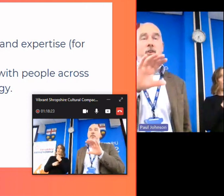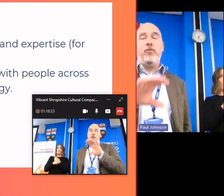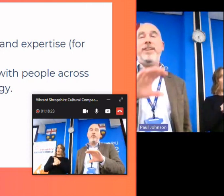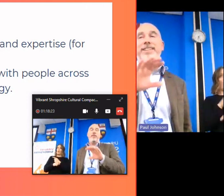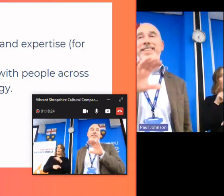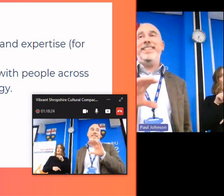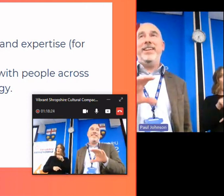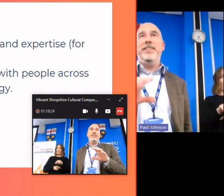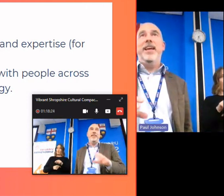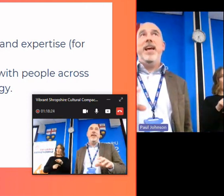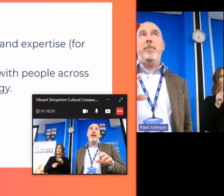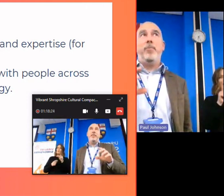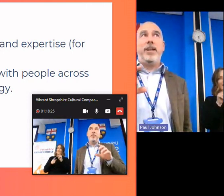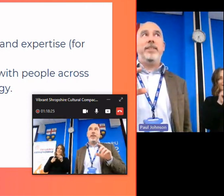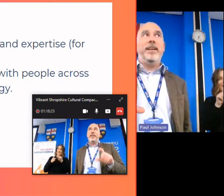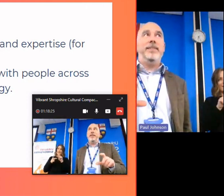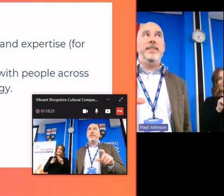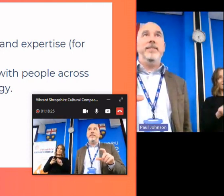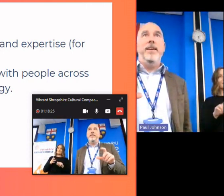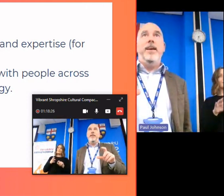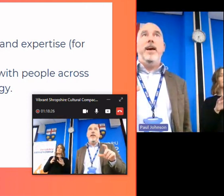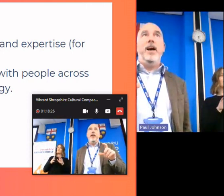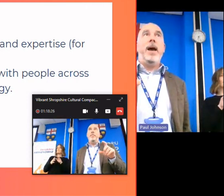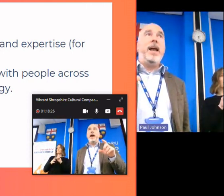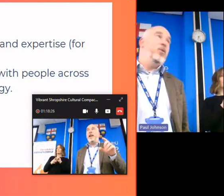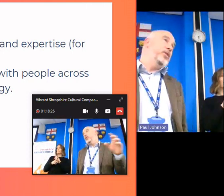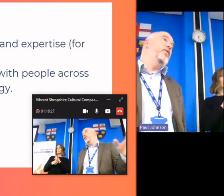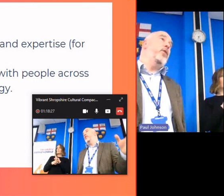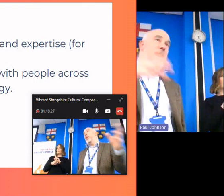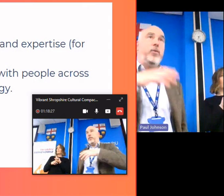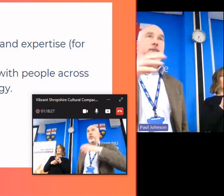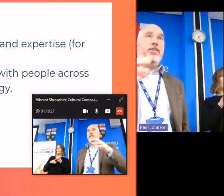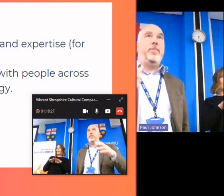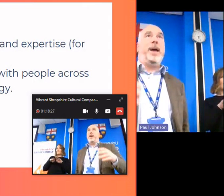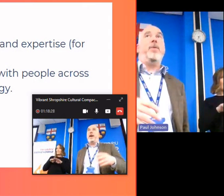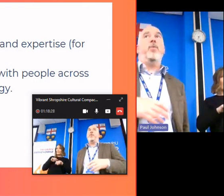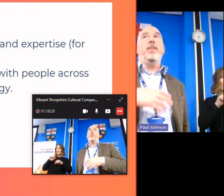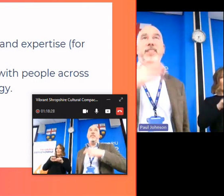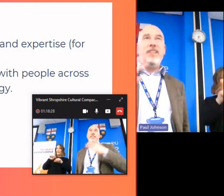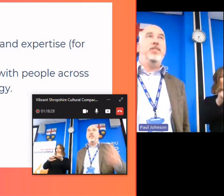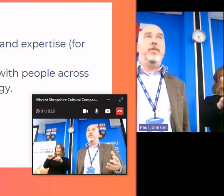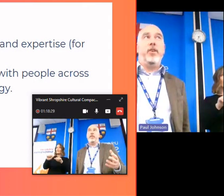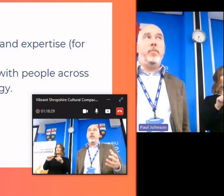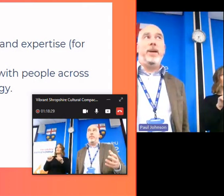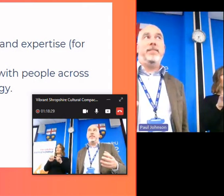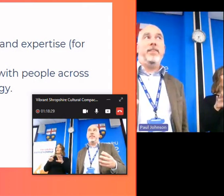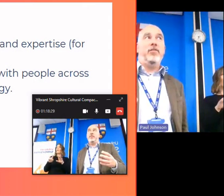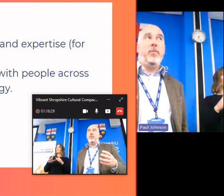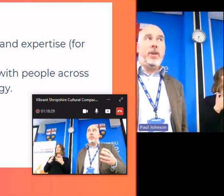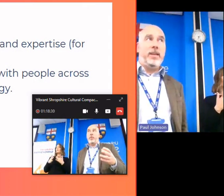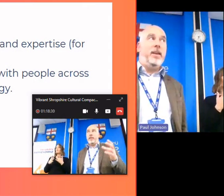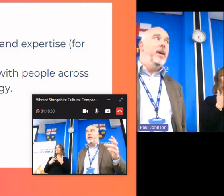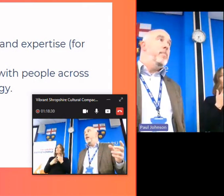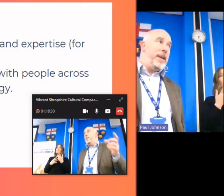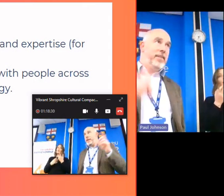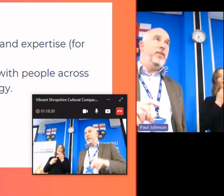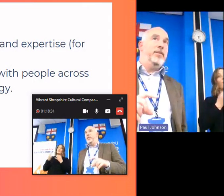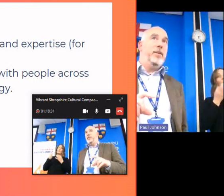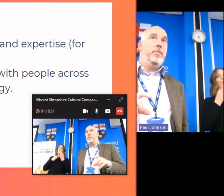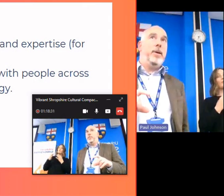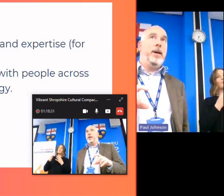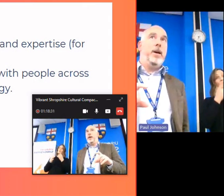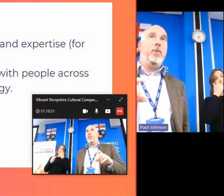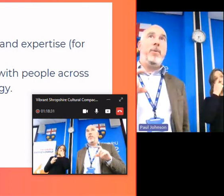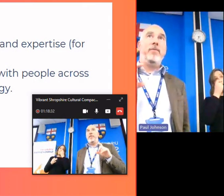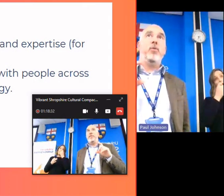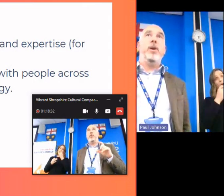kind of concrete details and practicalities um and also if you've got any other questions about the intentions for the compact etc then we can pick